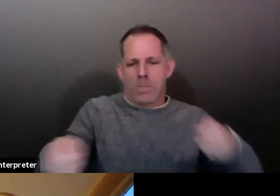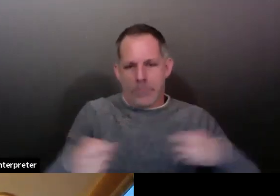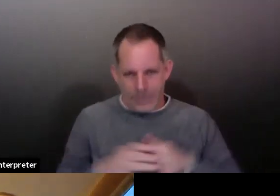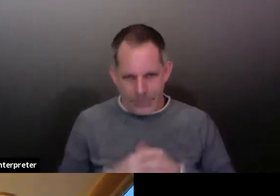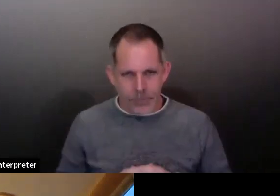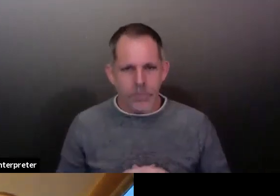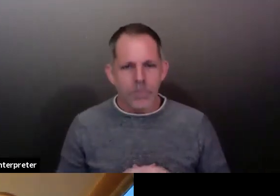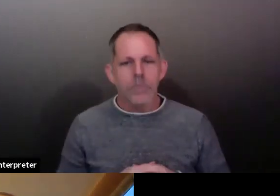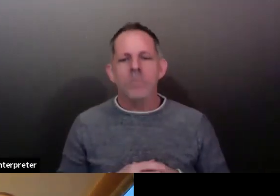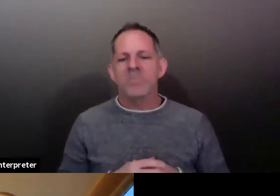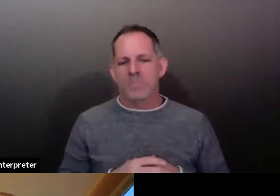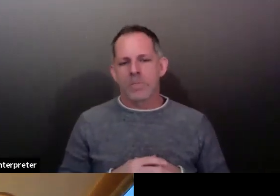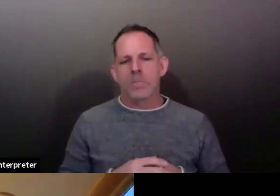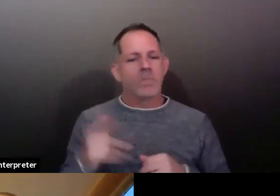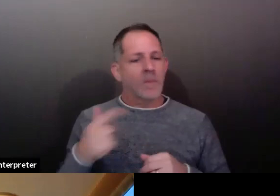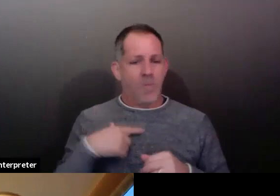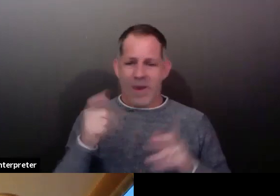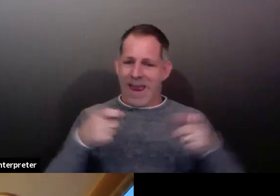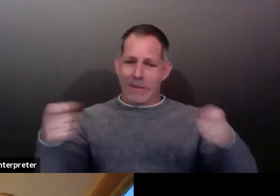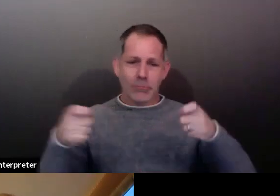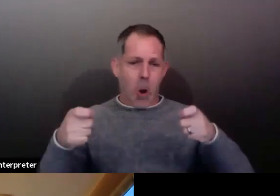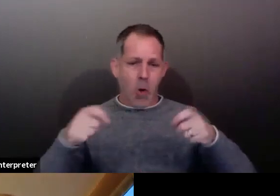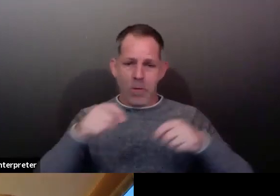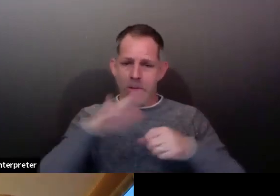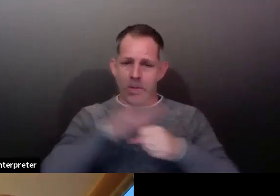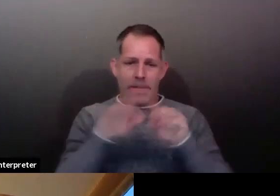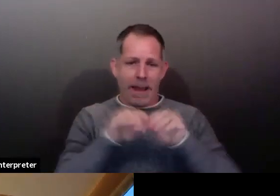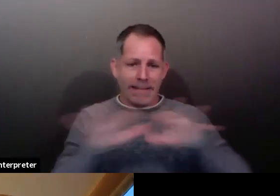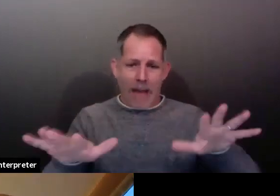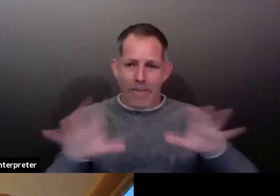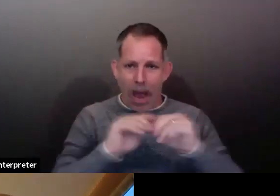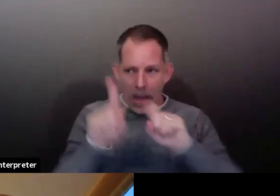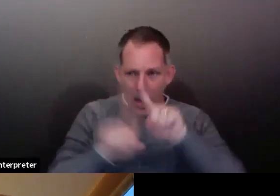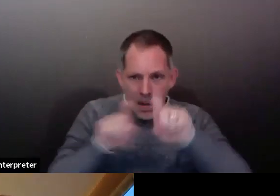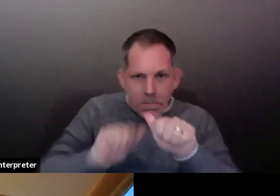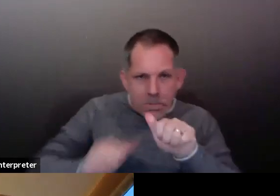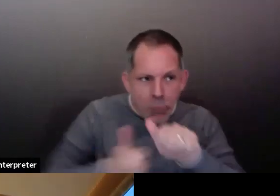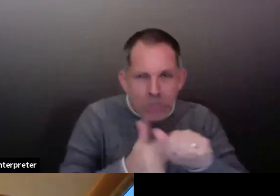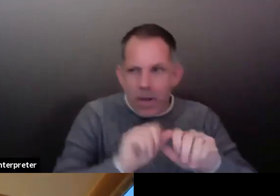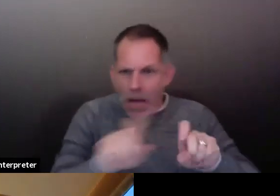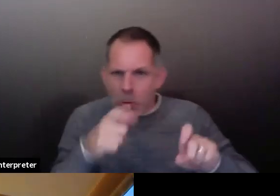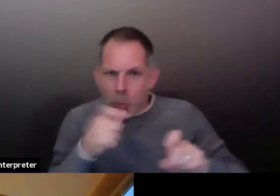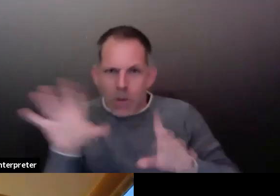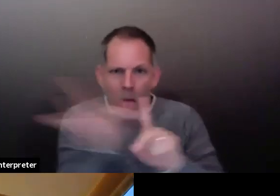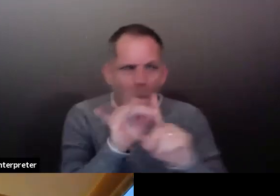goal is trying to just limit the spread. And I think it's having a big contribution.